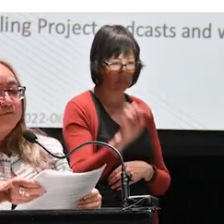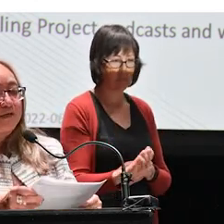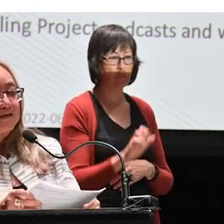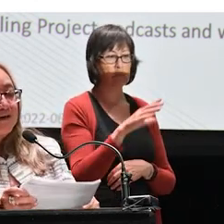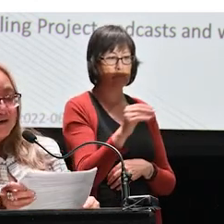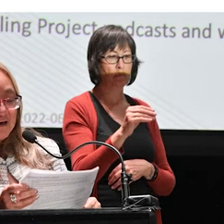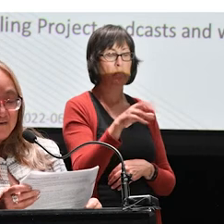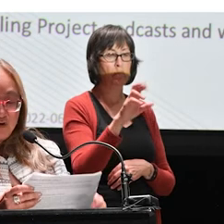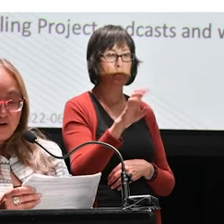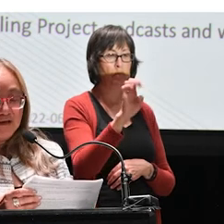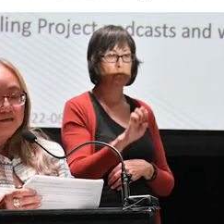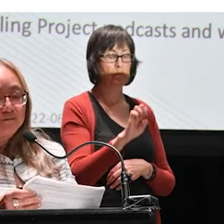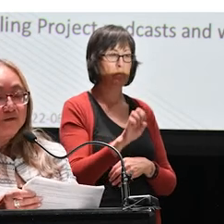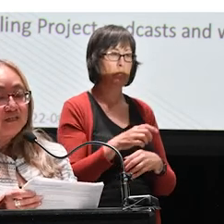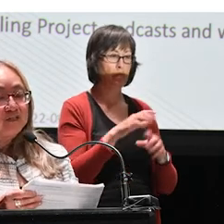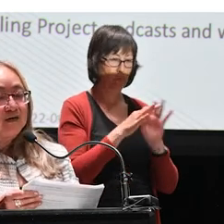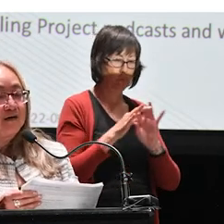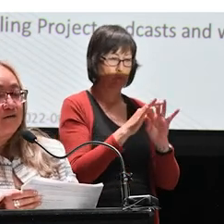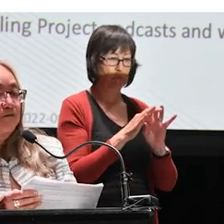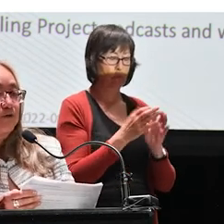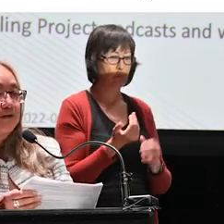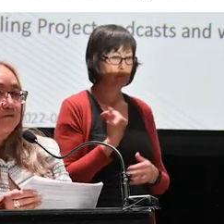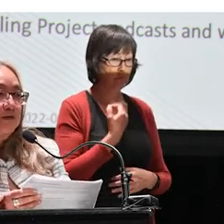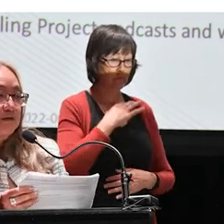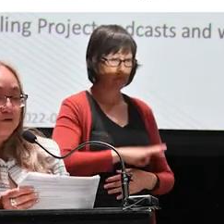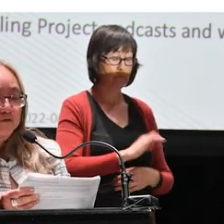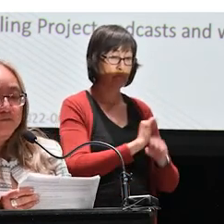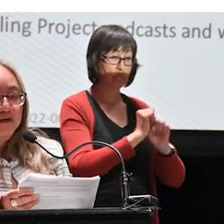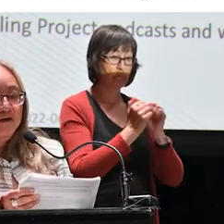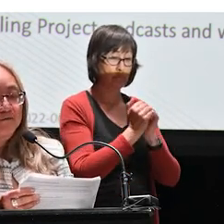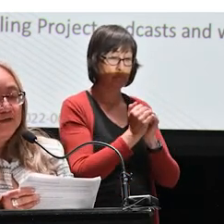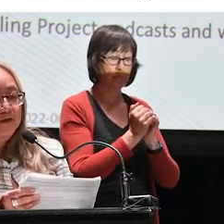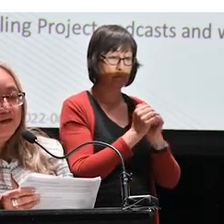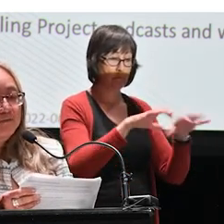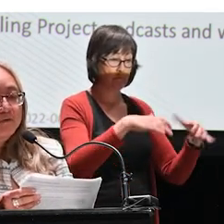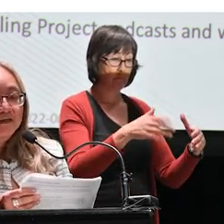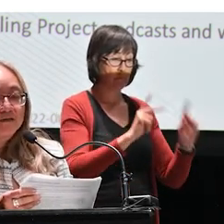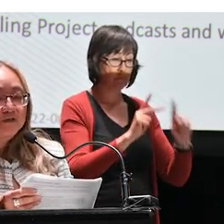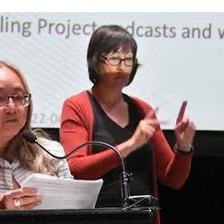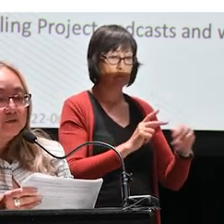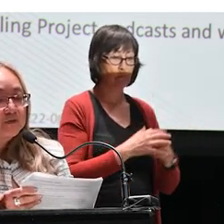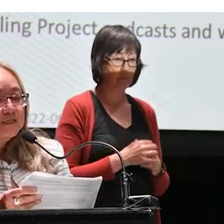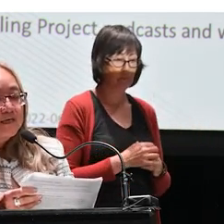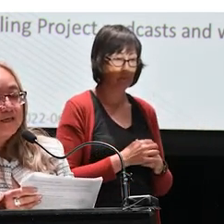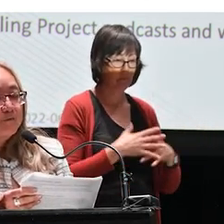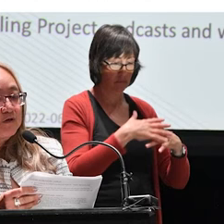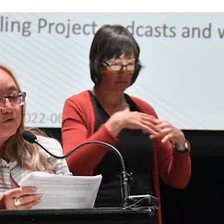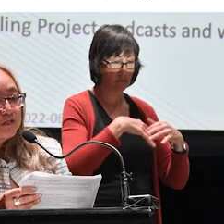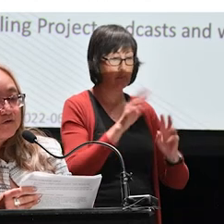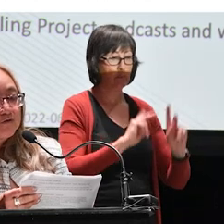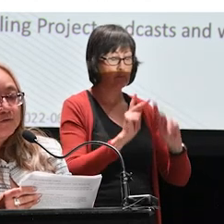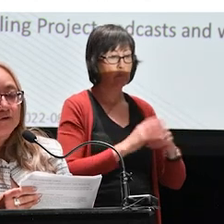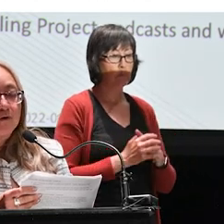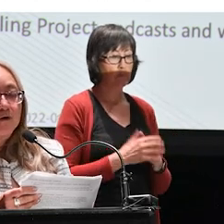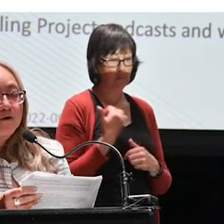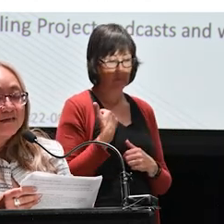We have the great privilege of working with a group of IBPOC individuals, the community working